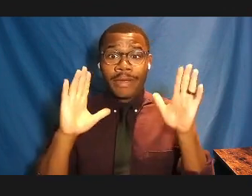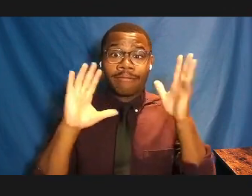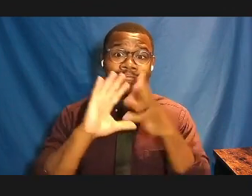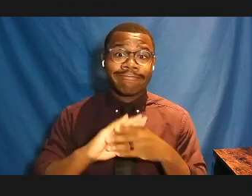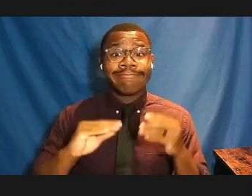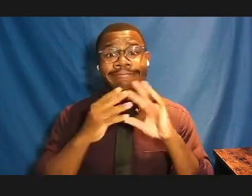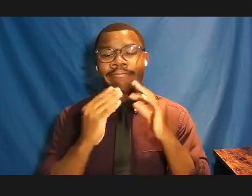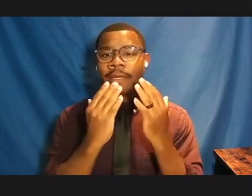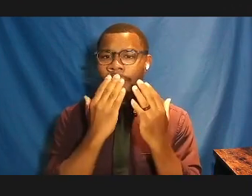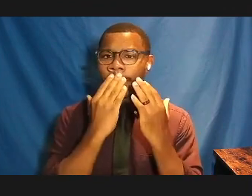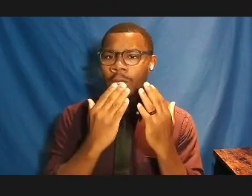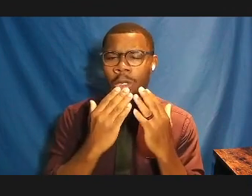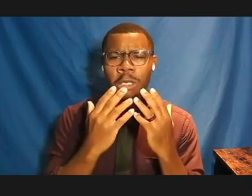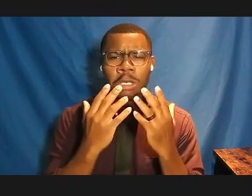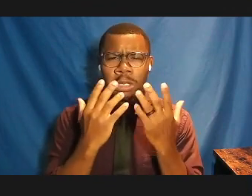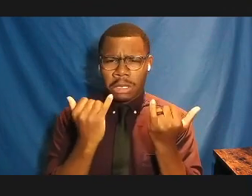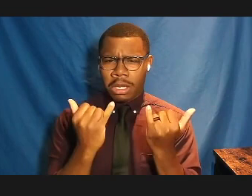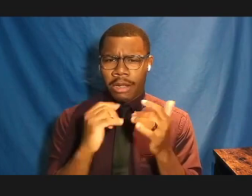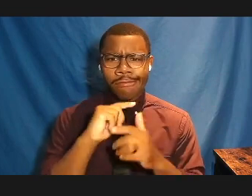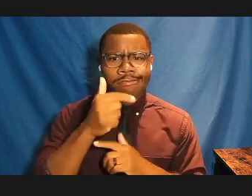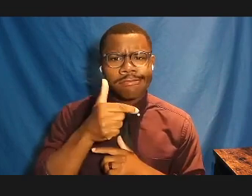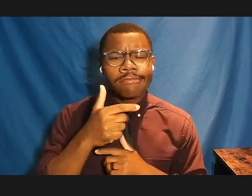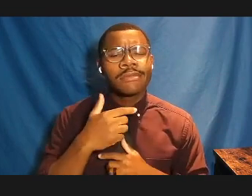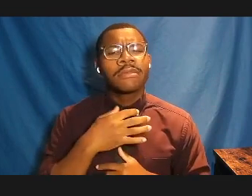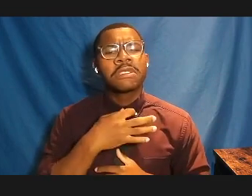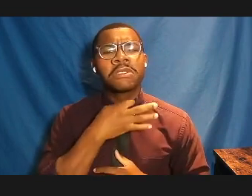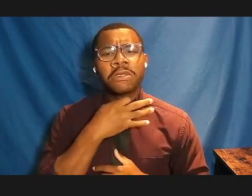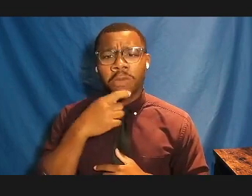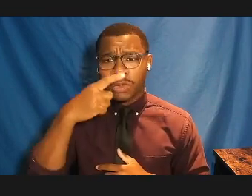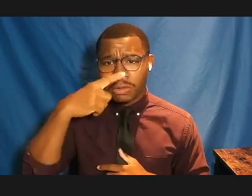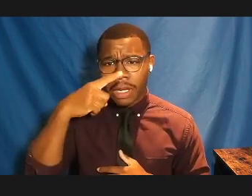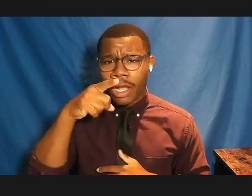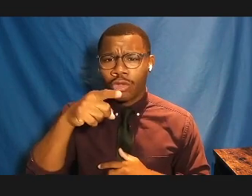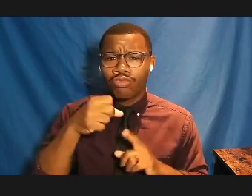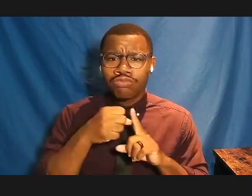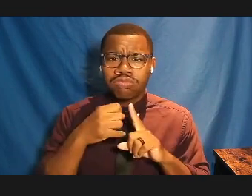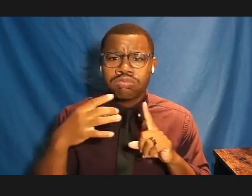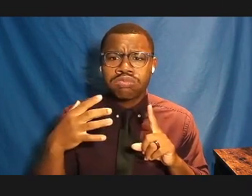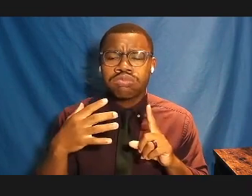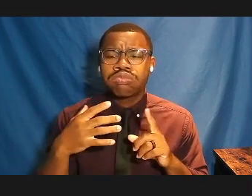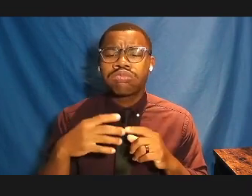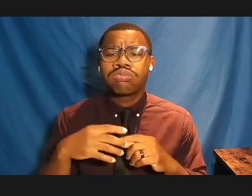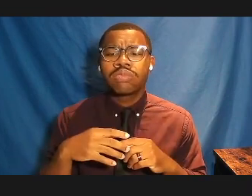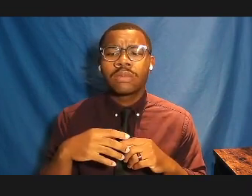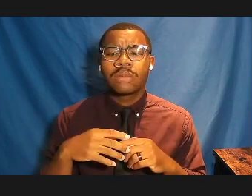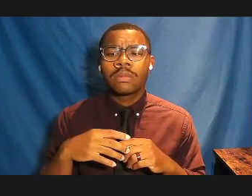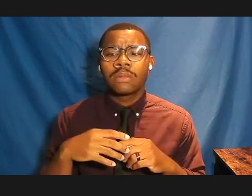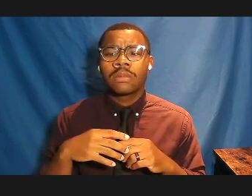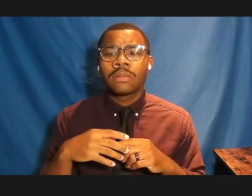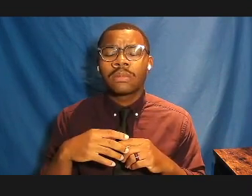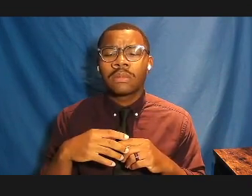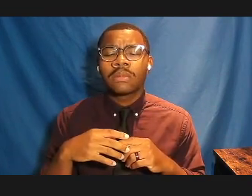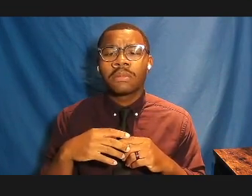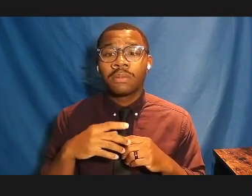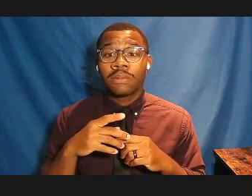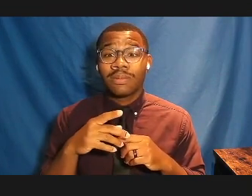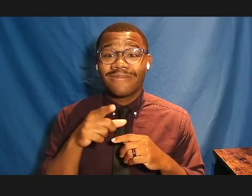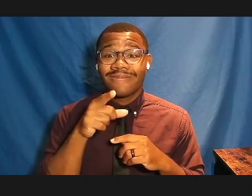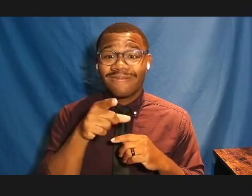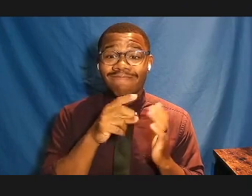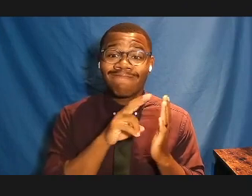I'm curious if you can expound a little bit about what, for a few of those, what drew you to share that, or